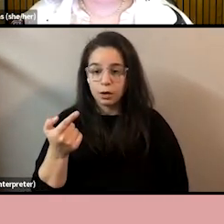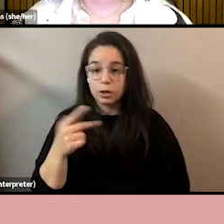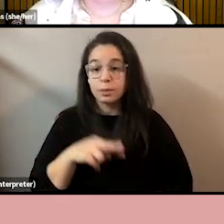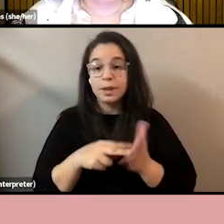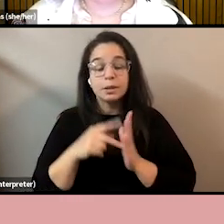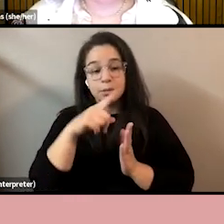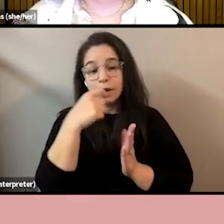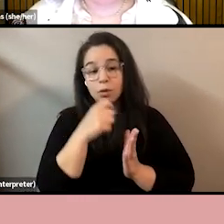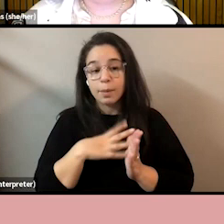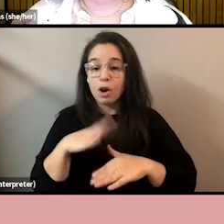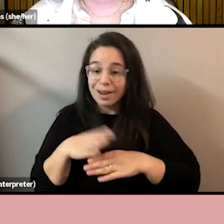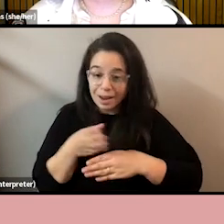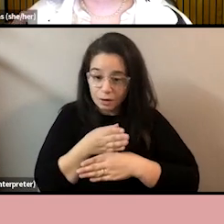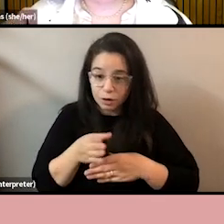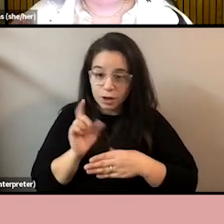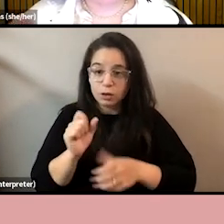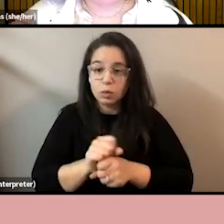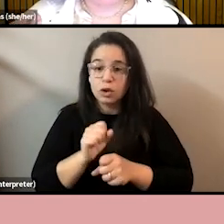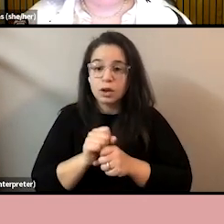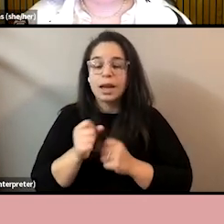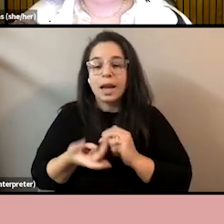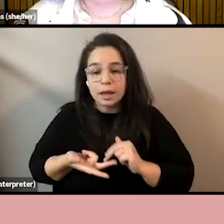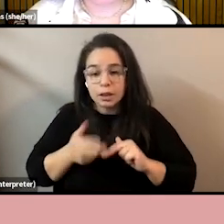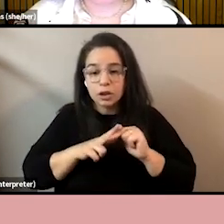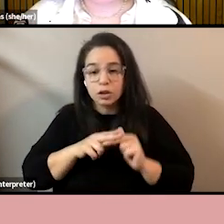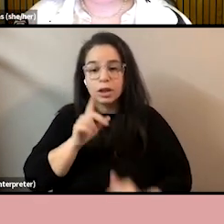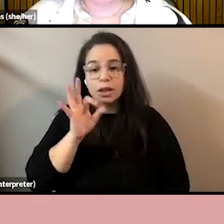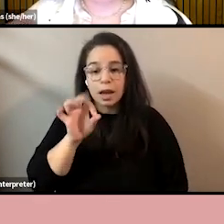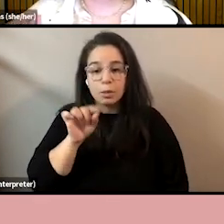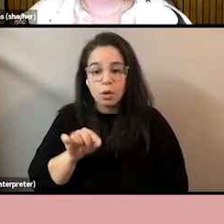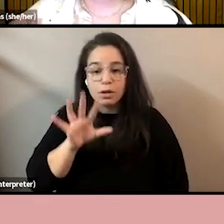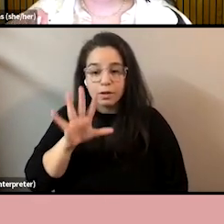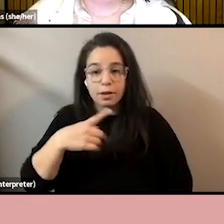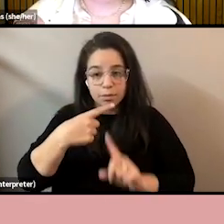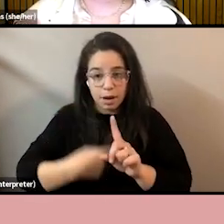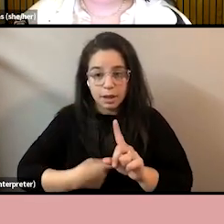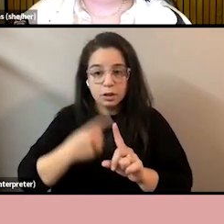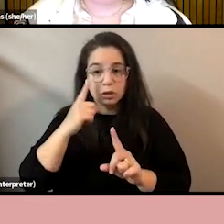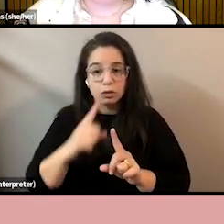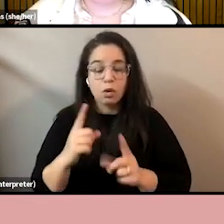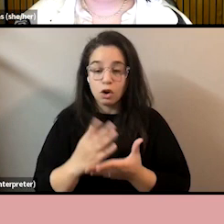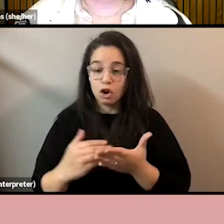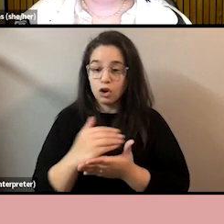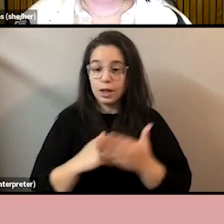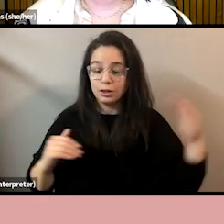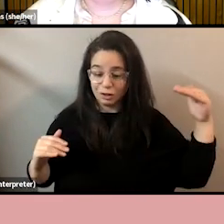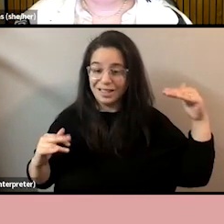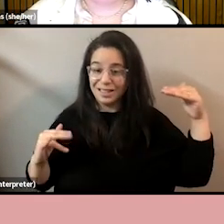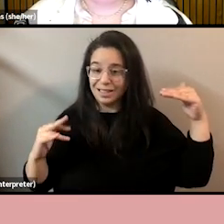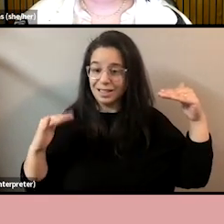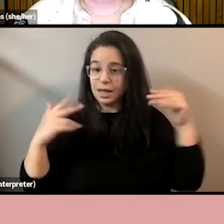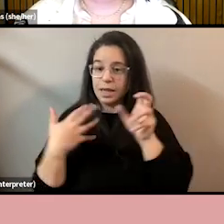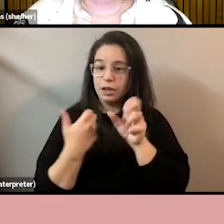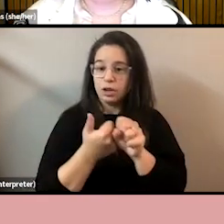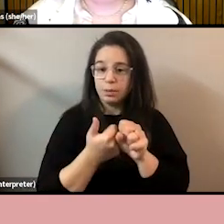on average needed to work an additional nine and a half months to close the earnings gap with white men who,